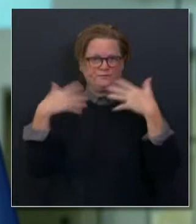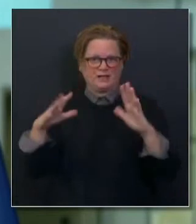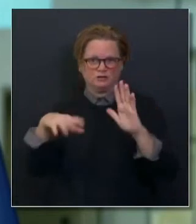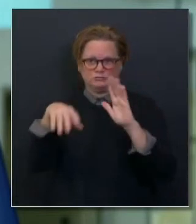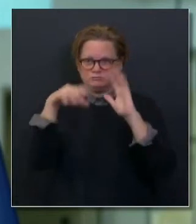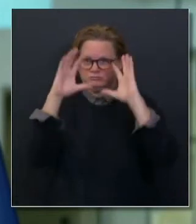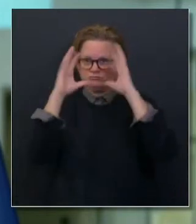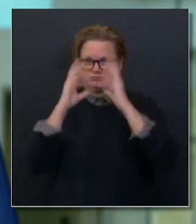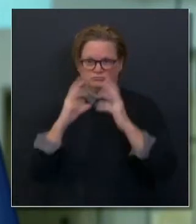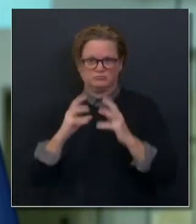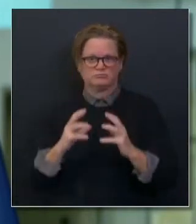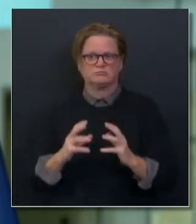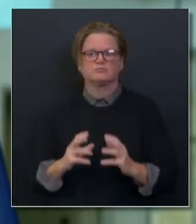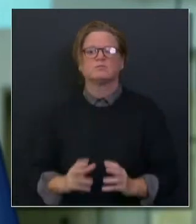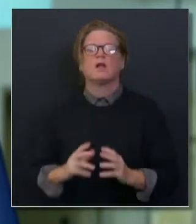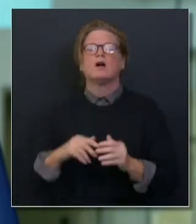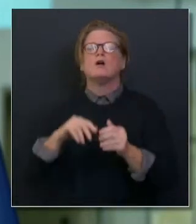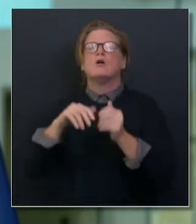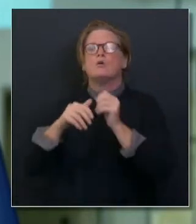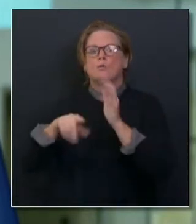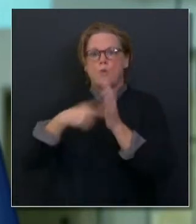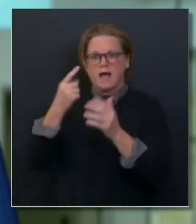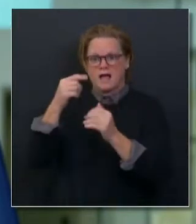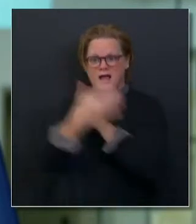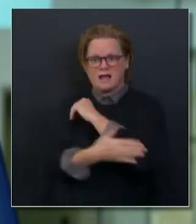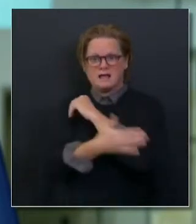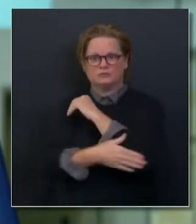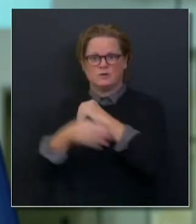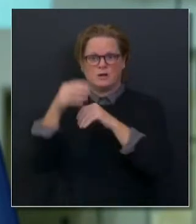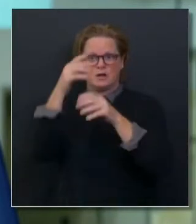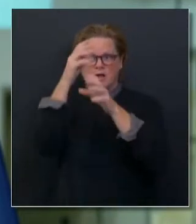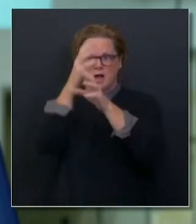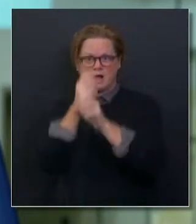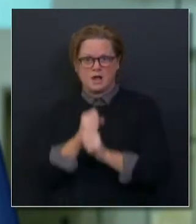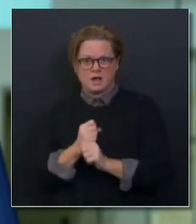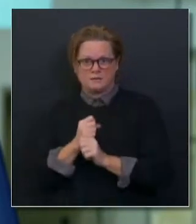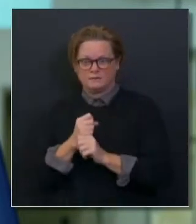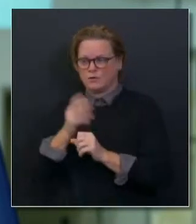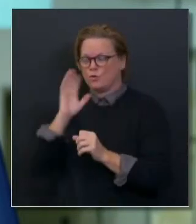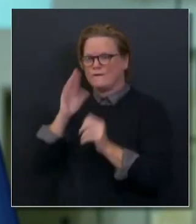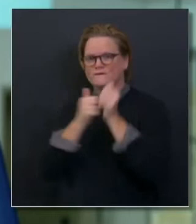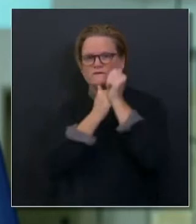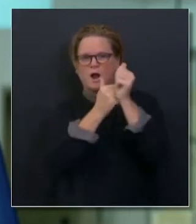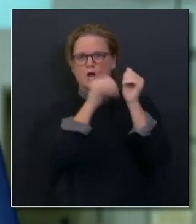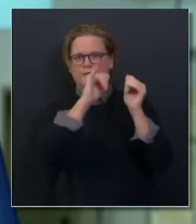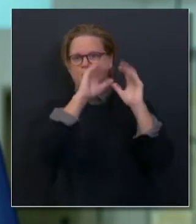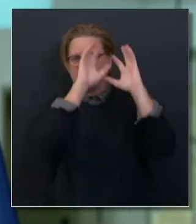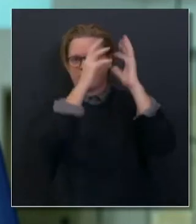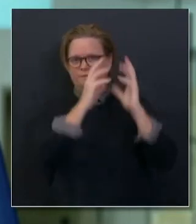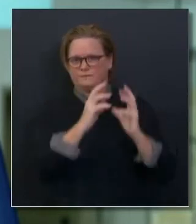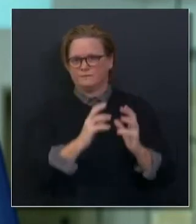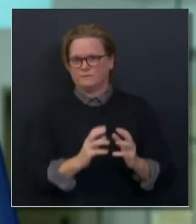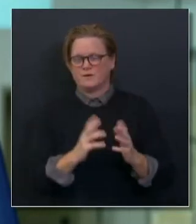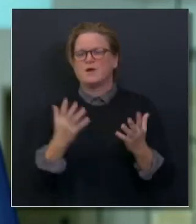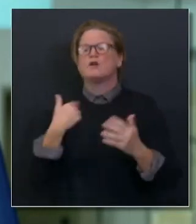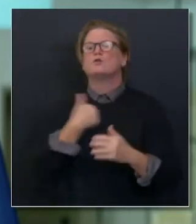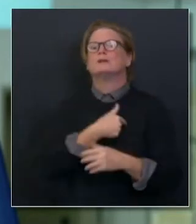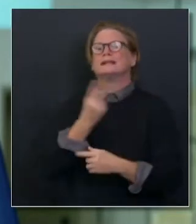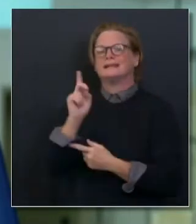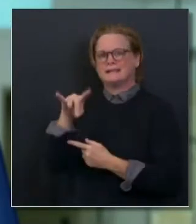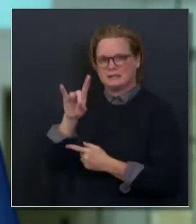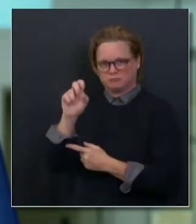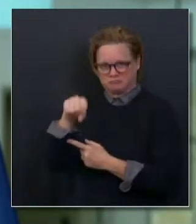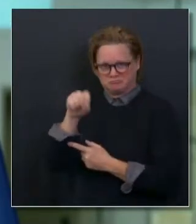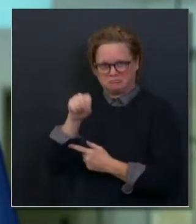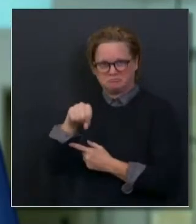of the vaccines. We do allow within the partnerships that are well-established as it relates to providers, clinics,